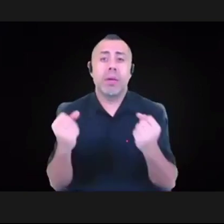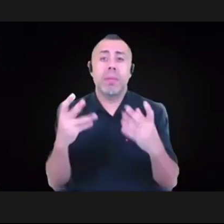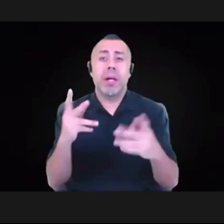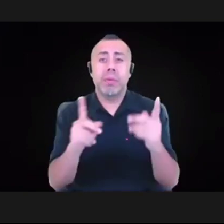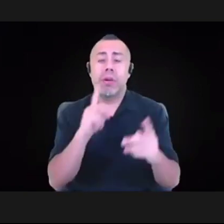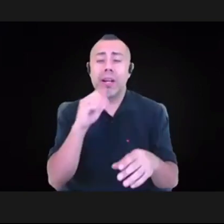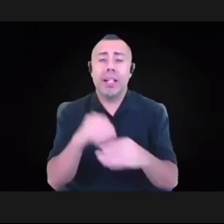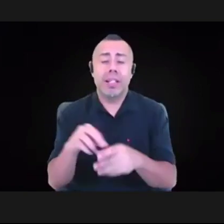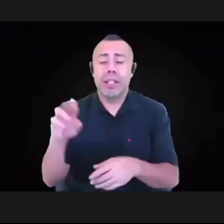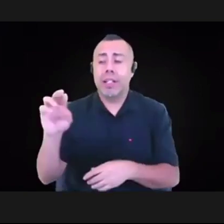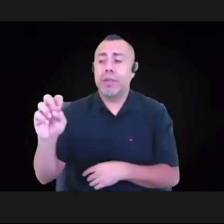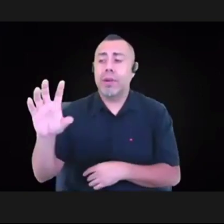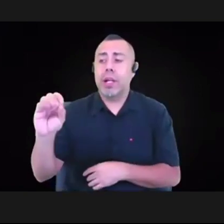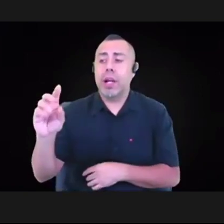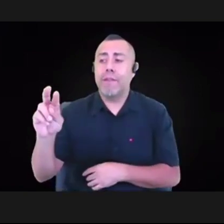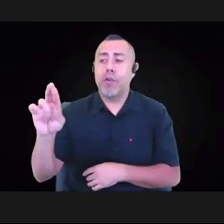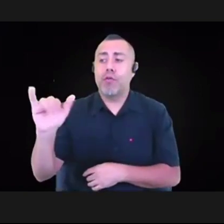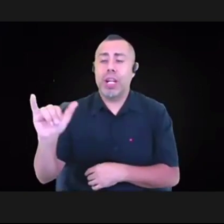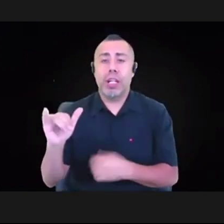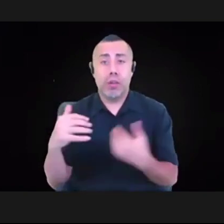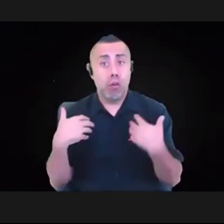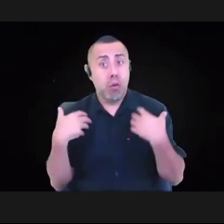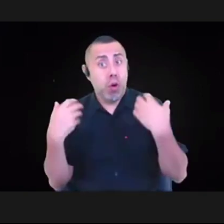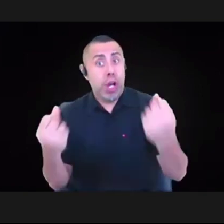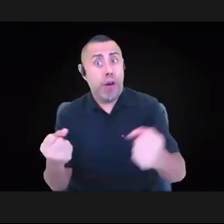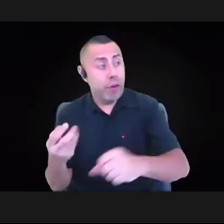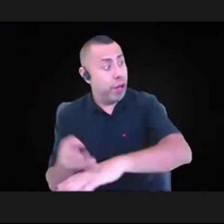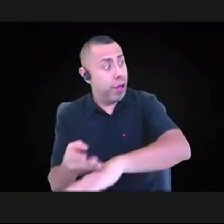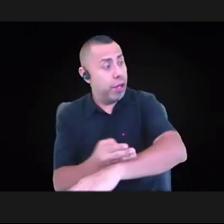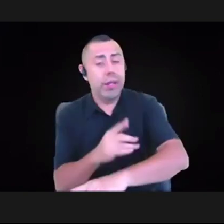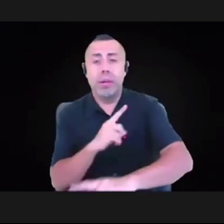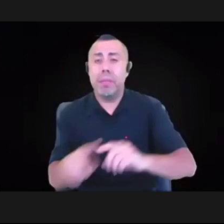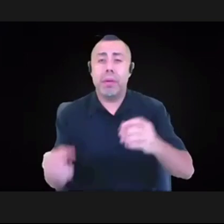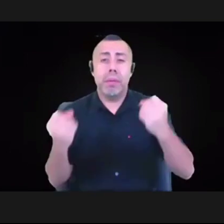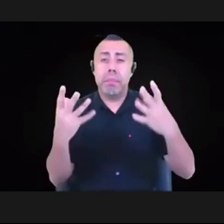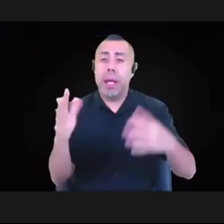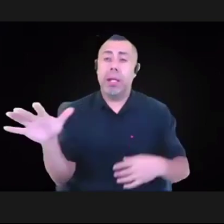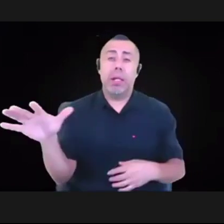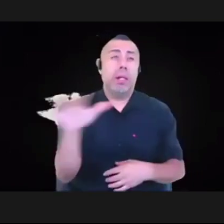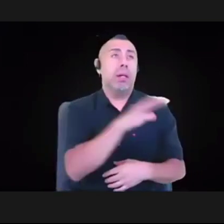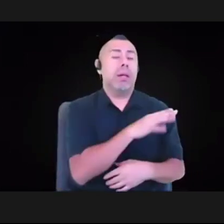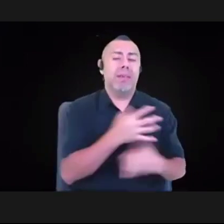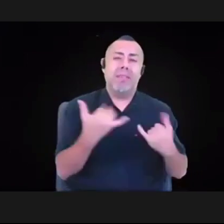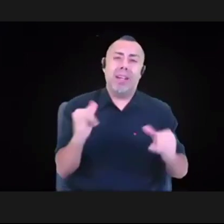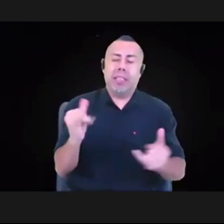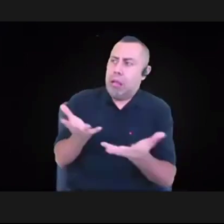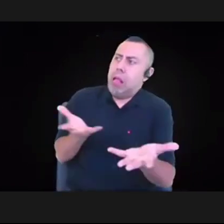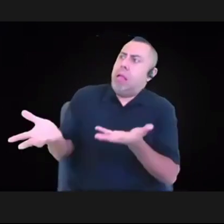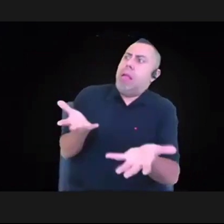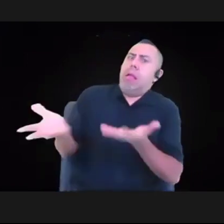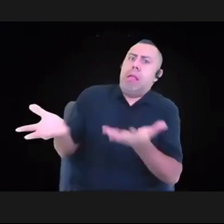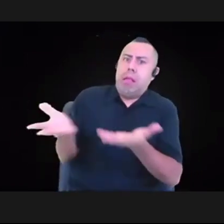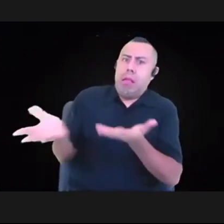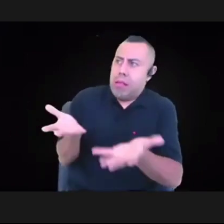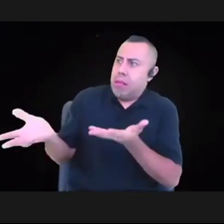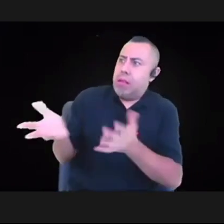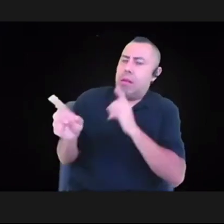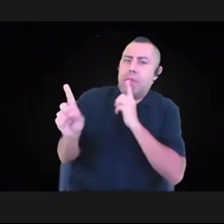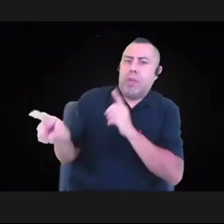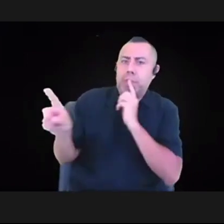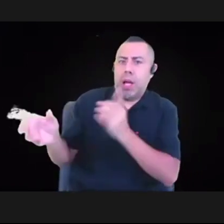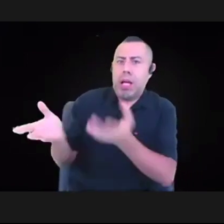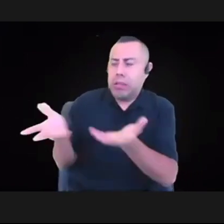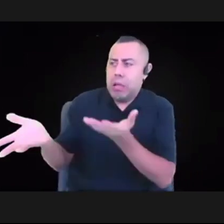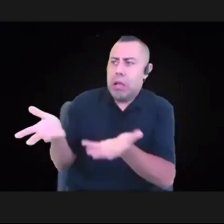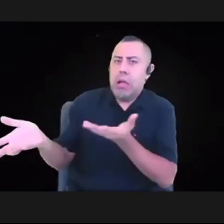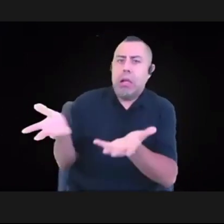people, a lot of people are still in response phase or response mode. And so, um, if you could offer a little bit more about how you, how you